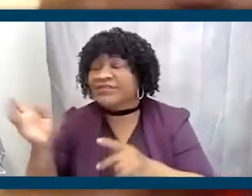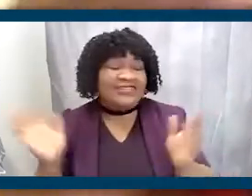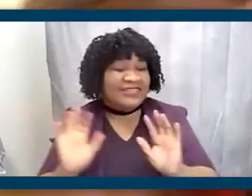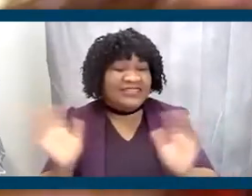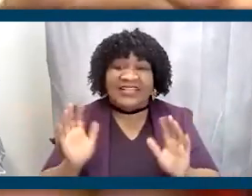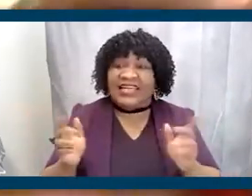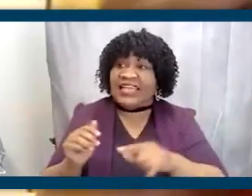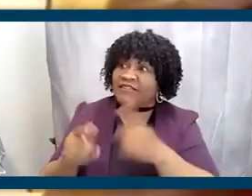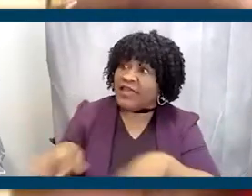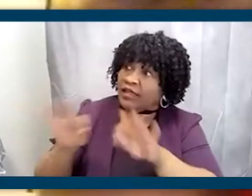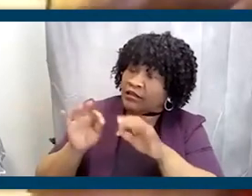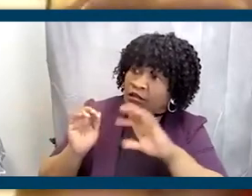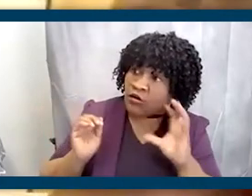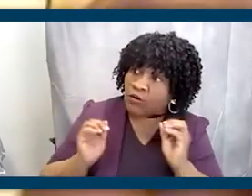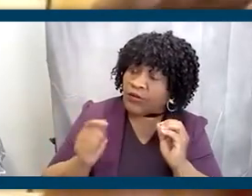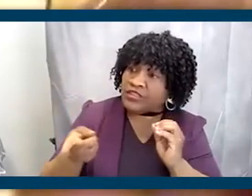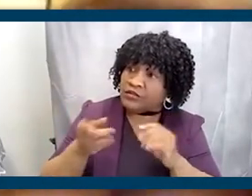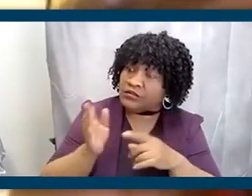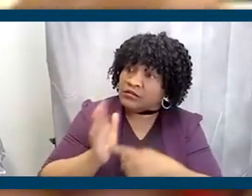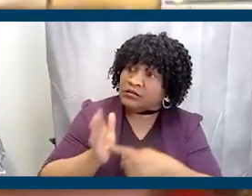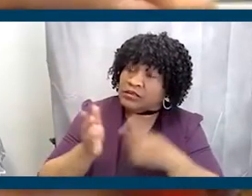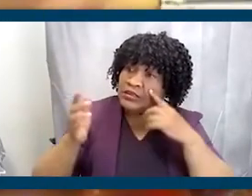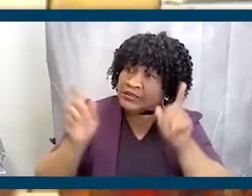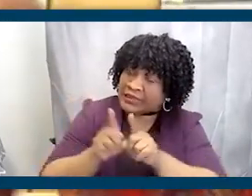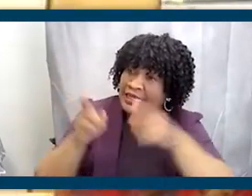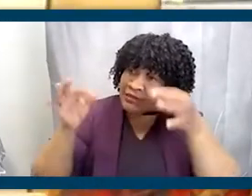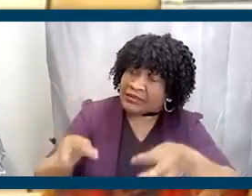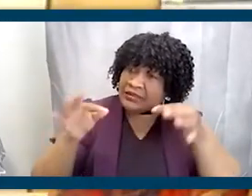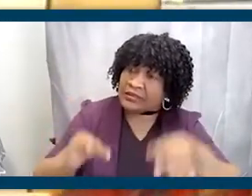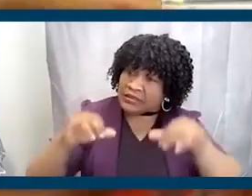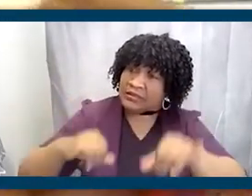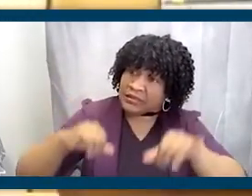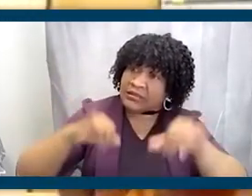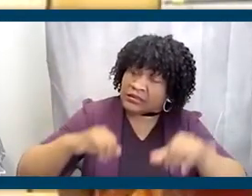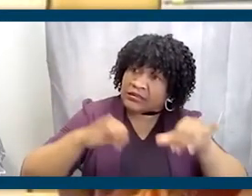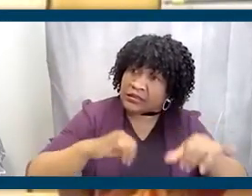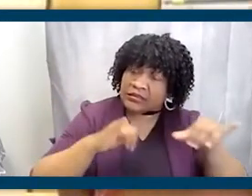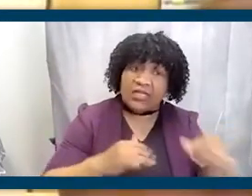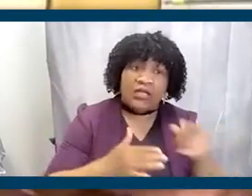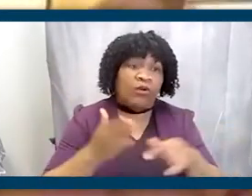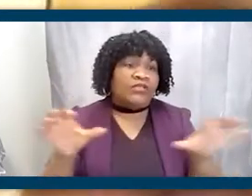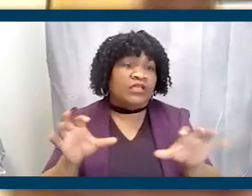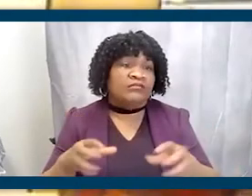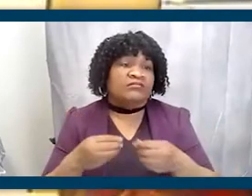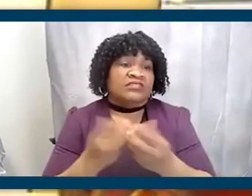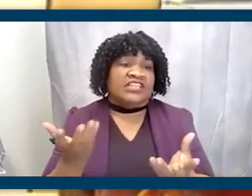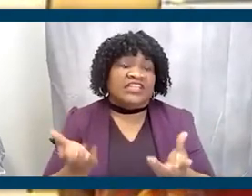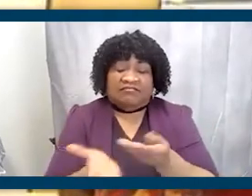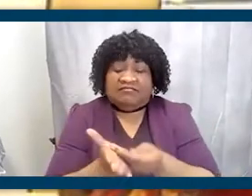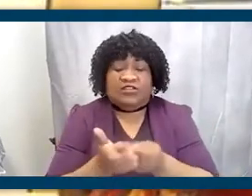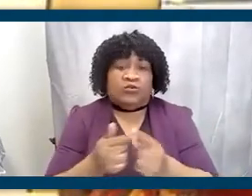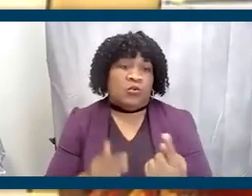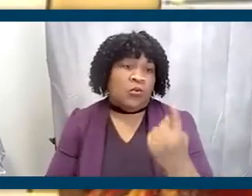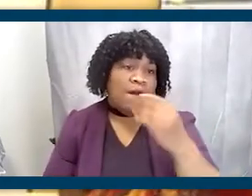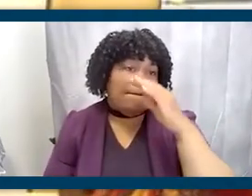If that major corporation continues to make the same decisions they've made over and over again, all we've done is given an income to one Black person.